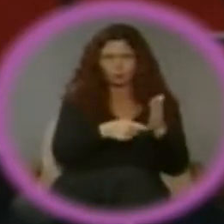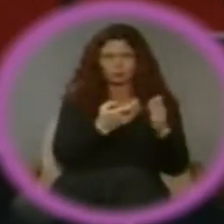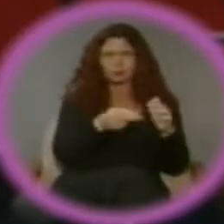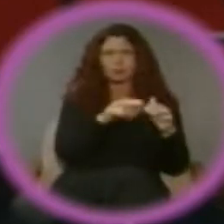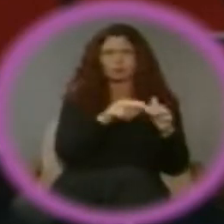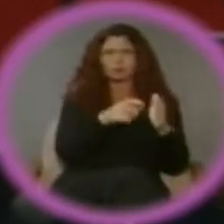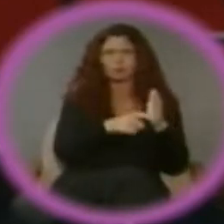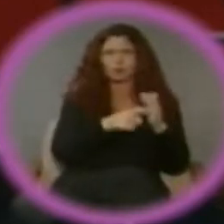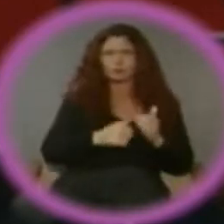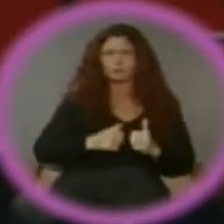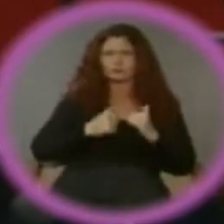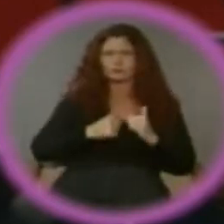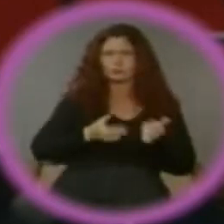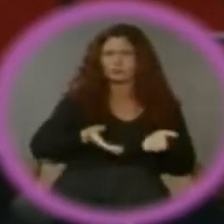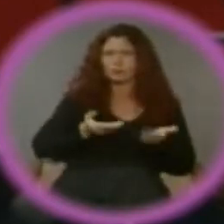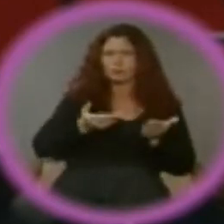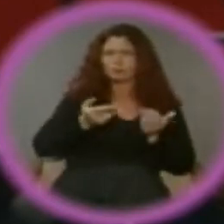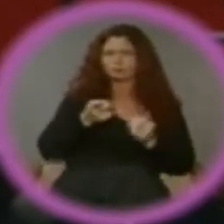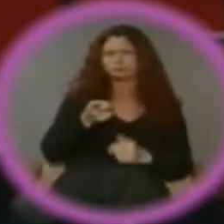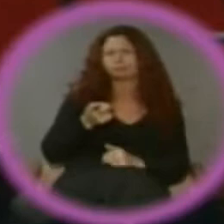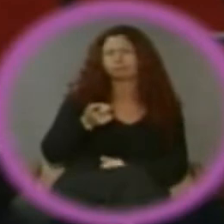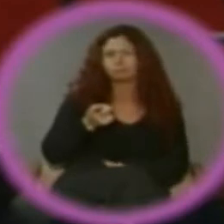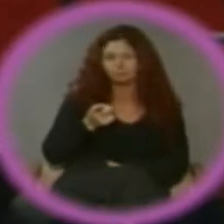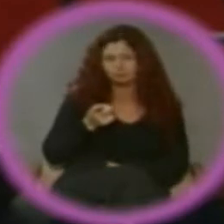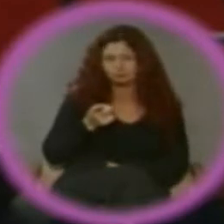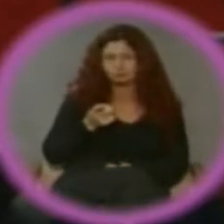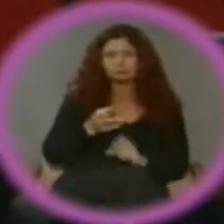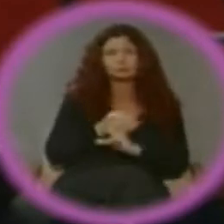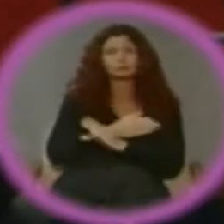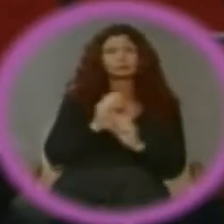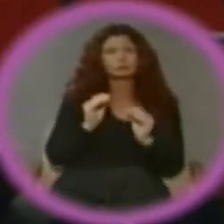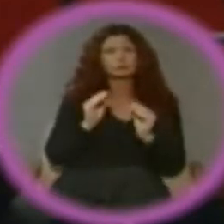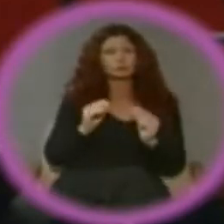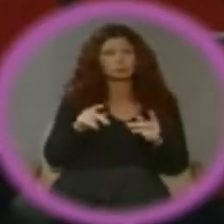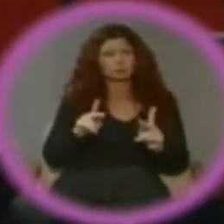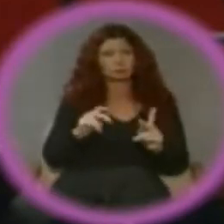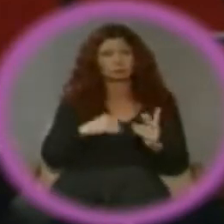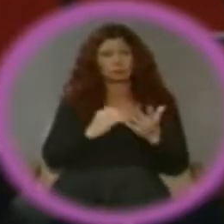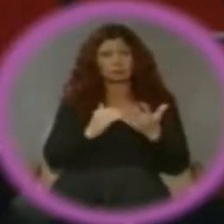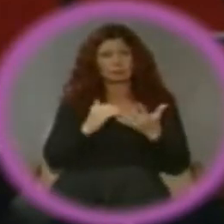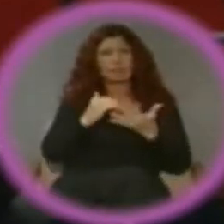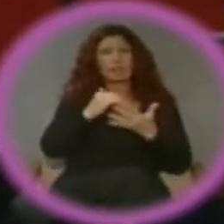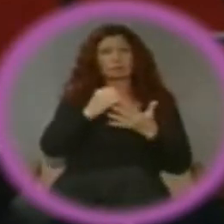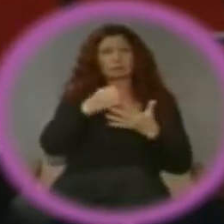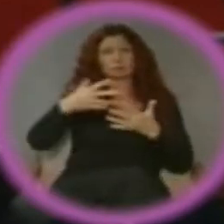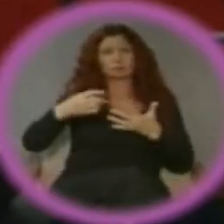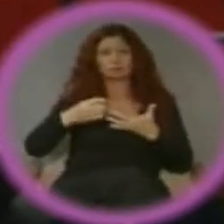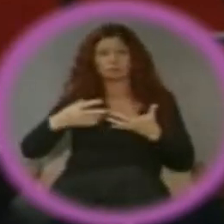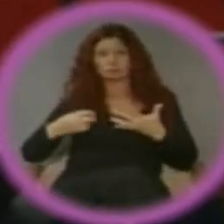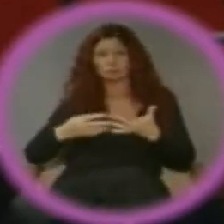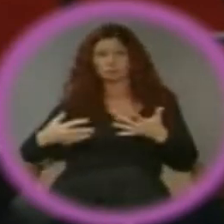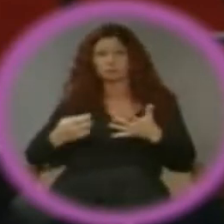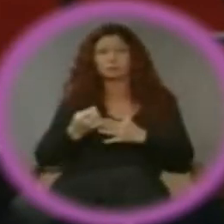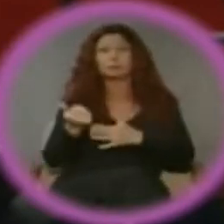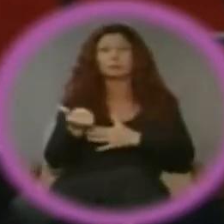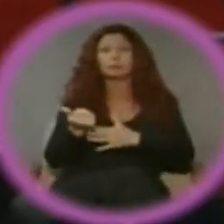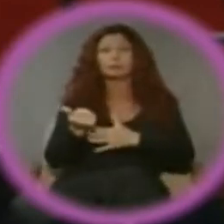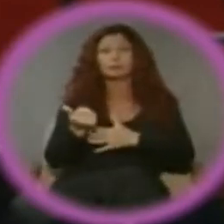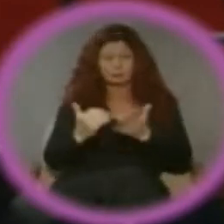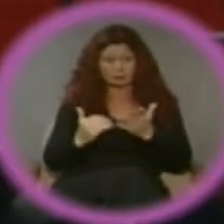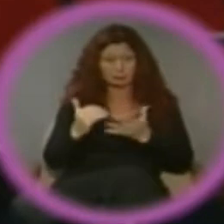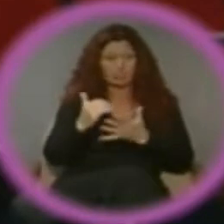adjustment. Before that, the teachers agreed to allow the doing away of the steps. Before that, they allowed freezing of steps. Before that,